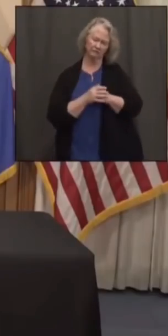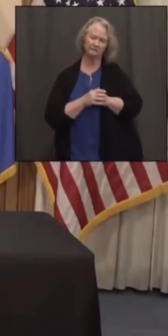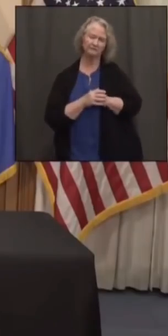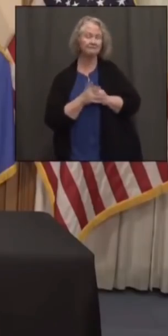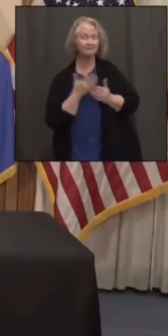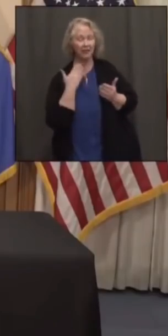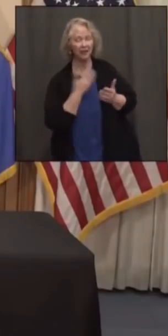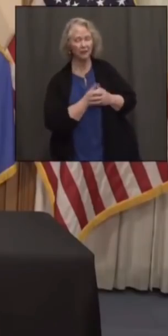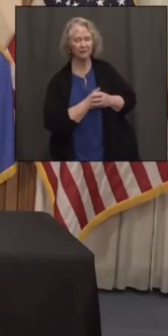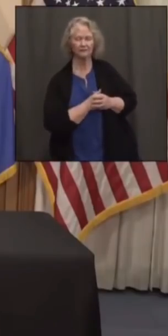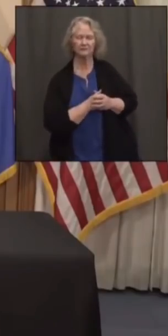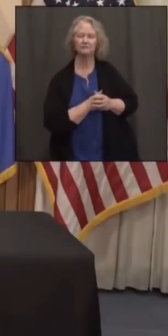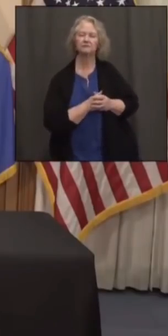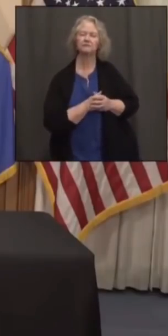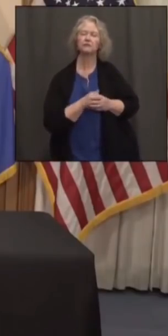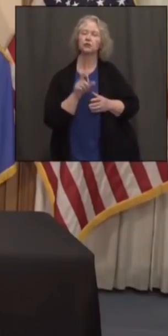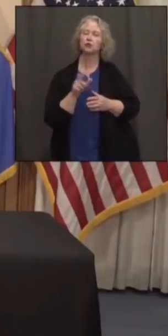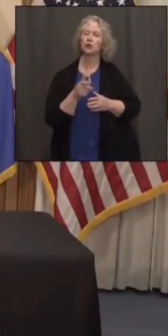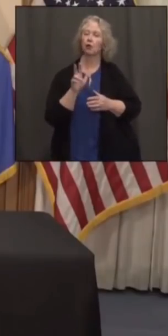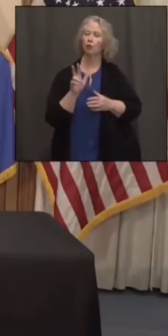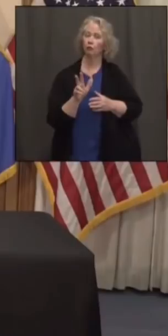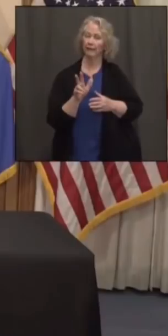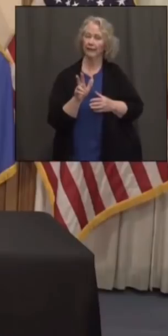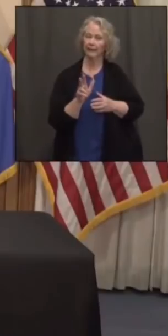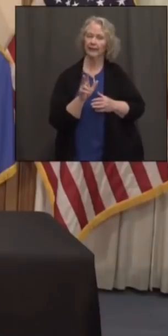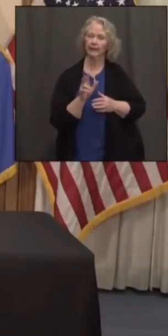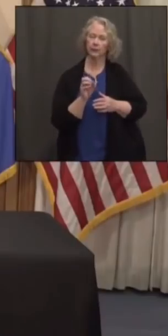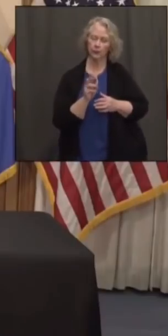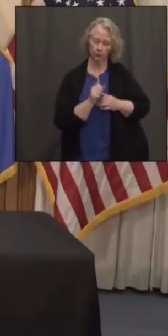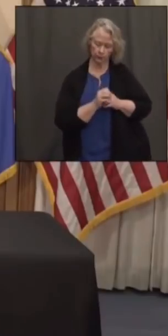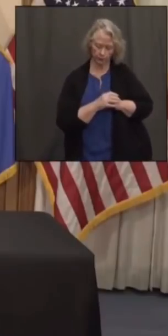Okay, thank you. Channel 3 Eyewitness News.